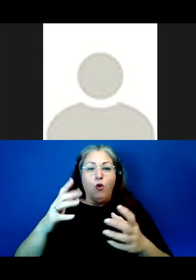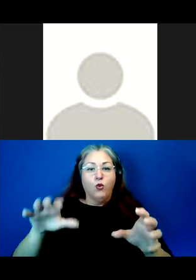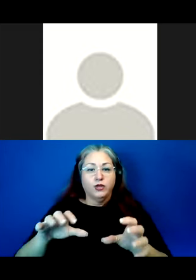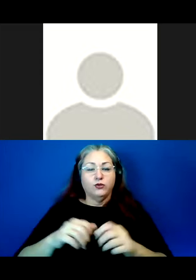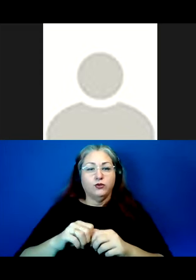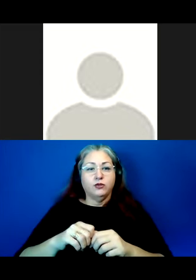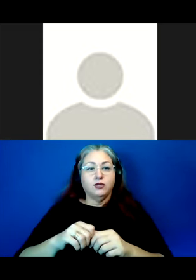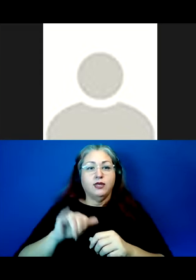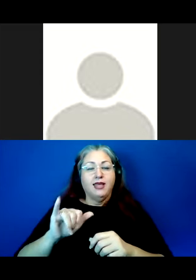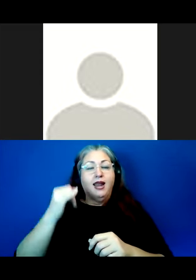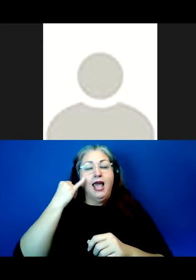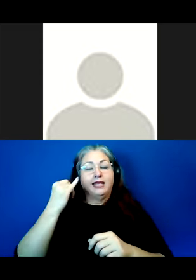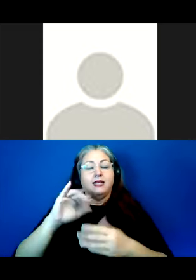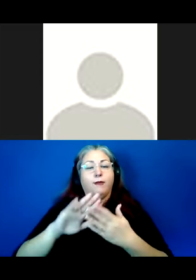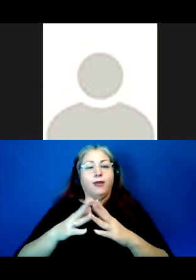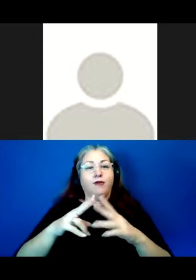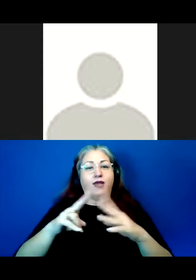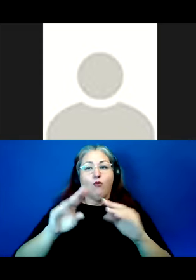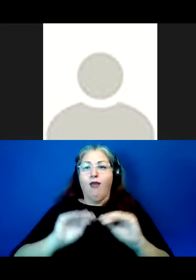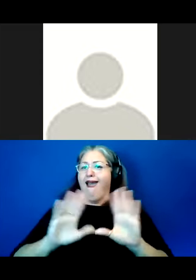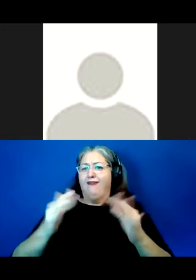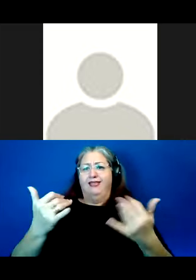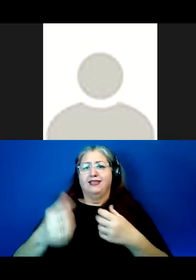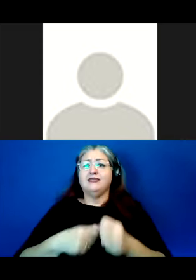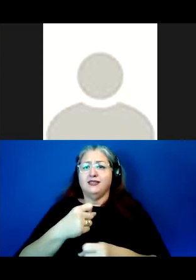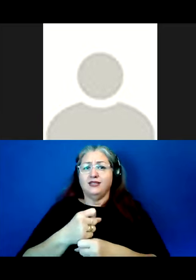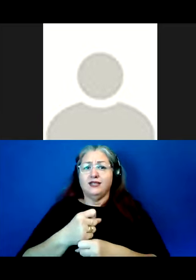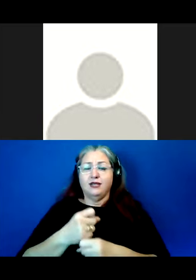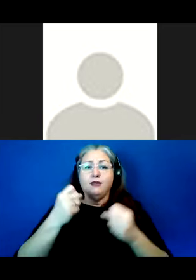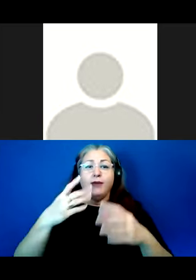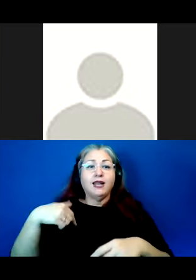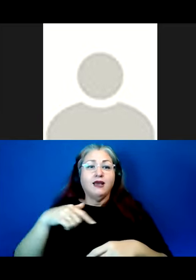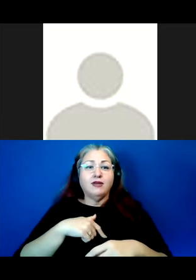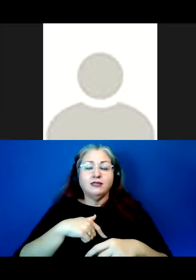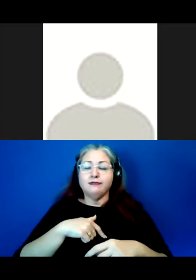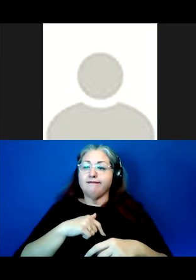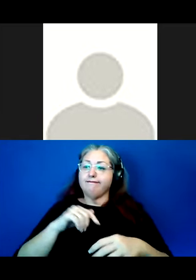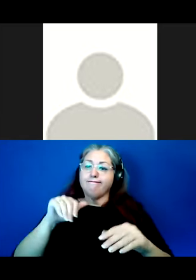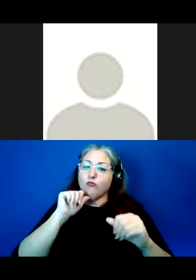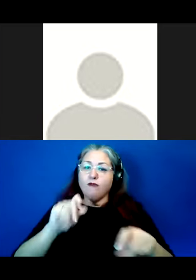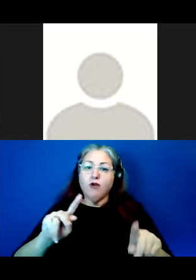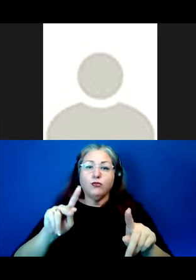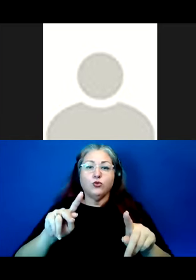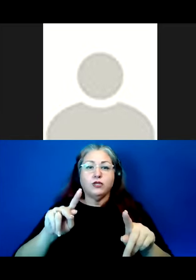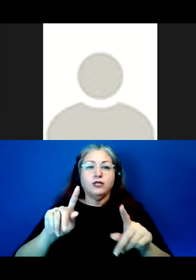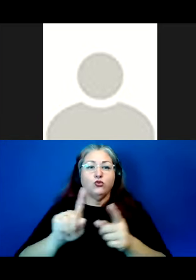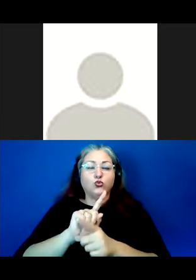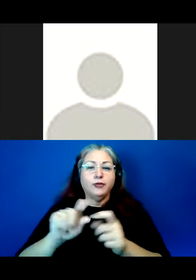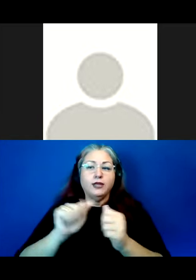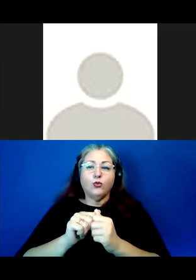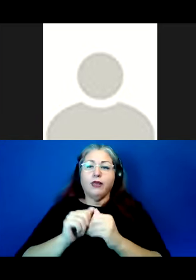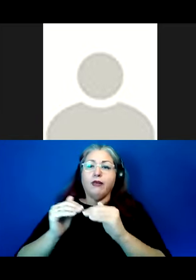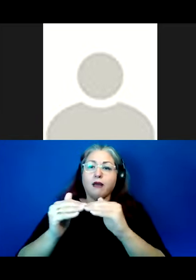And this notion has become especially apparent this year, as many of us have not had the opportunity to meet with colleagues,